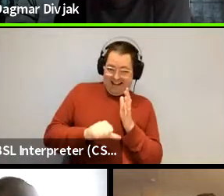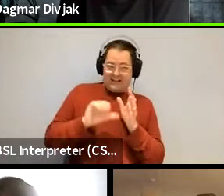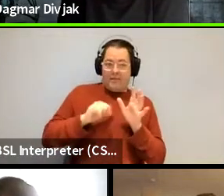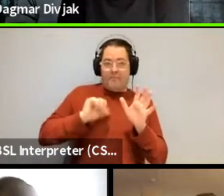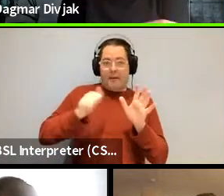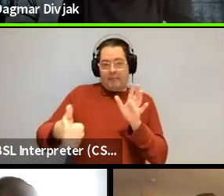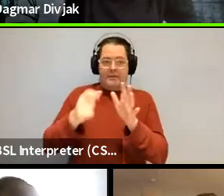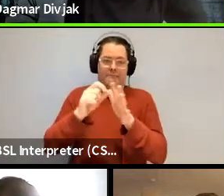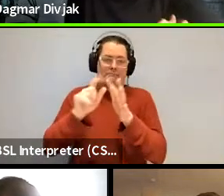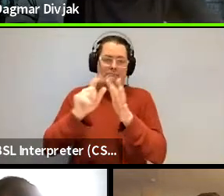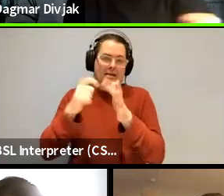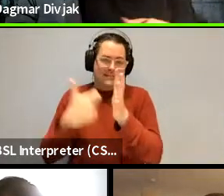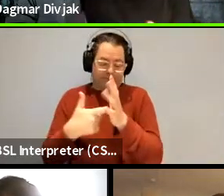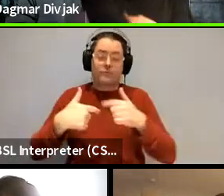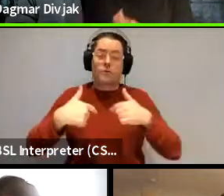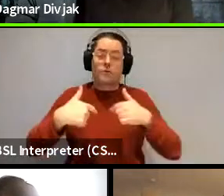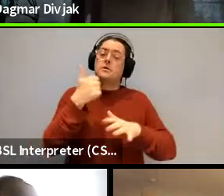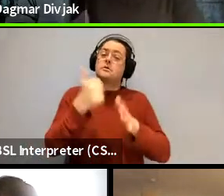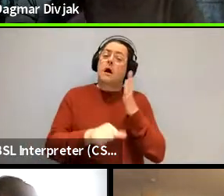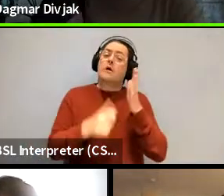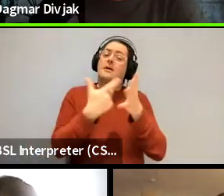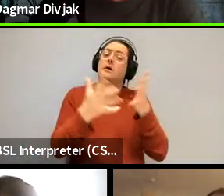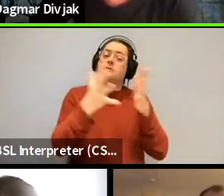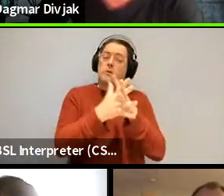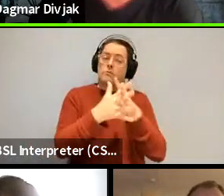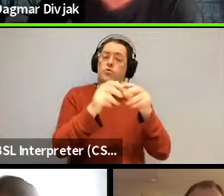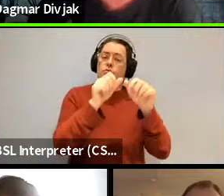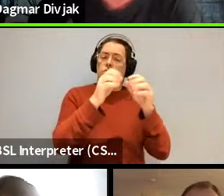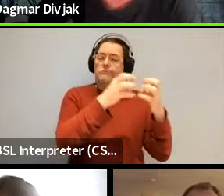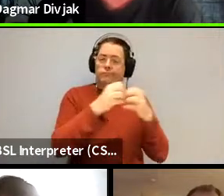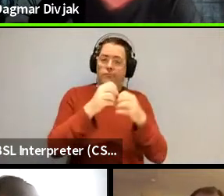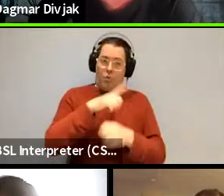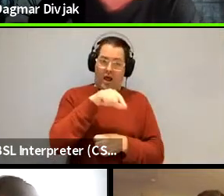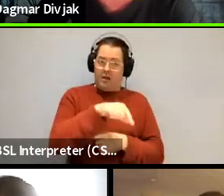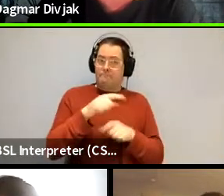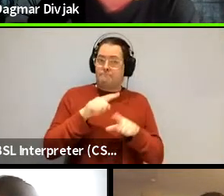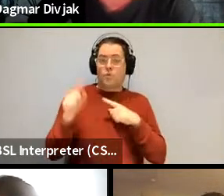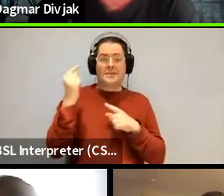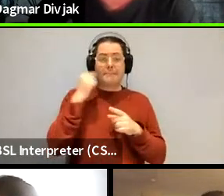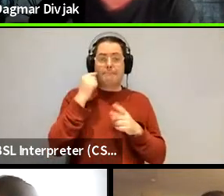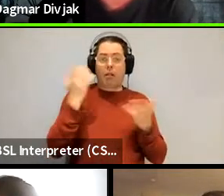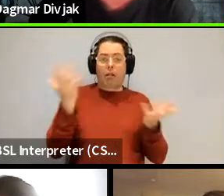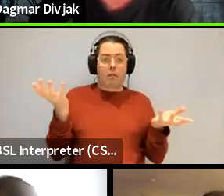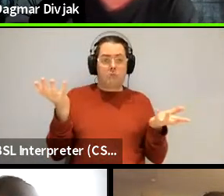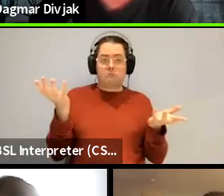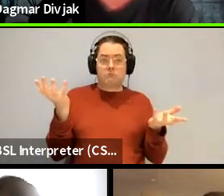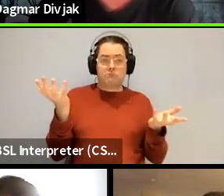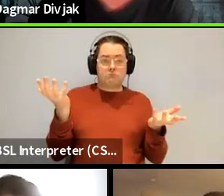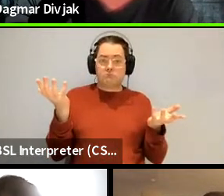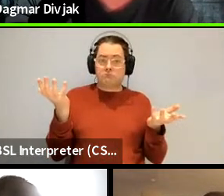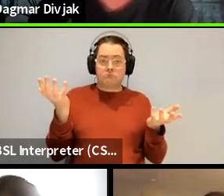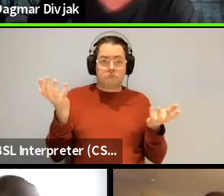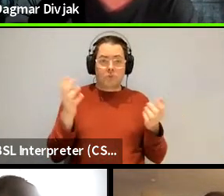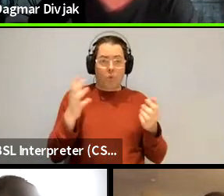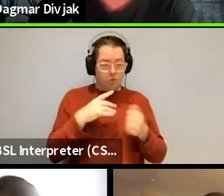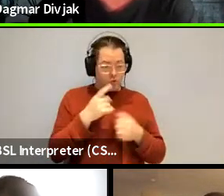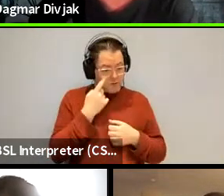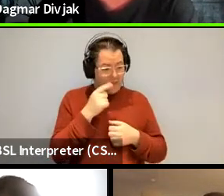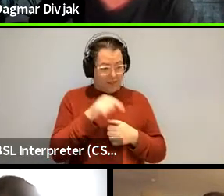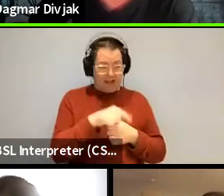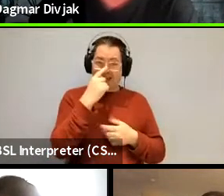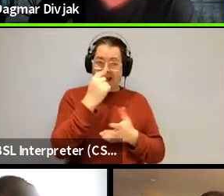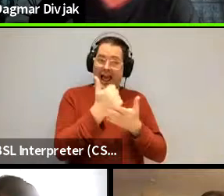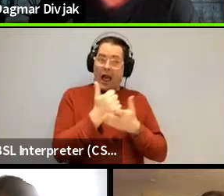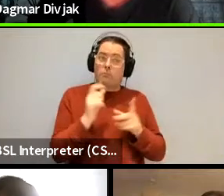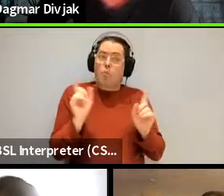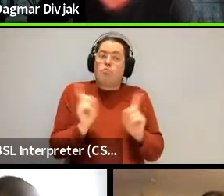started with the riskola wagner model because this is basically the simplest thing you can do and we wanted to see how far you can get with the